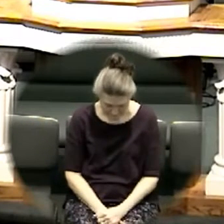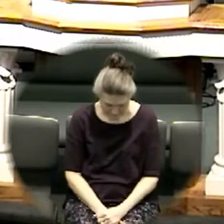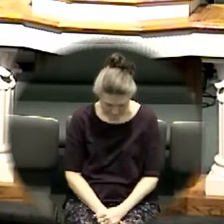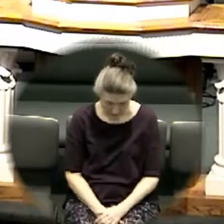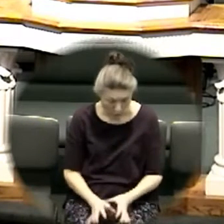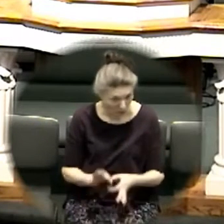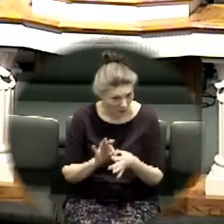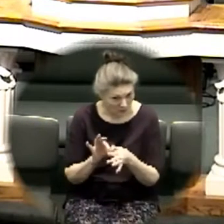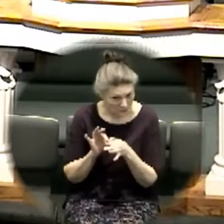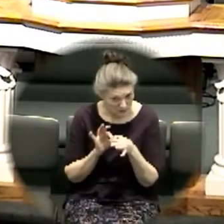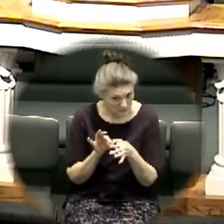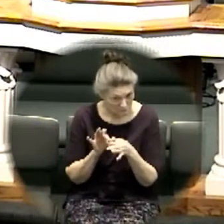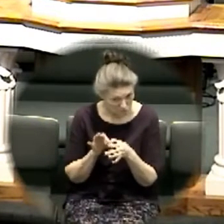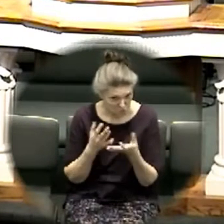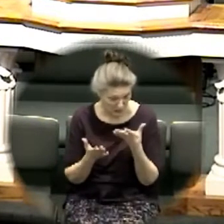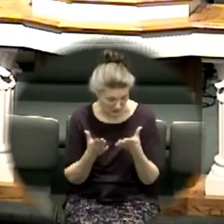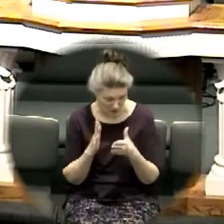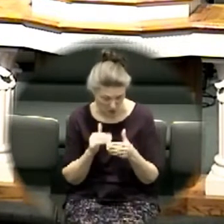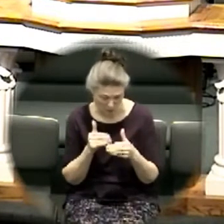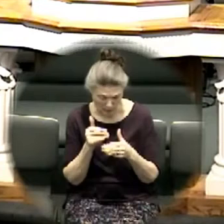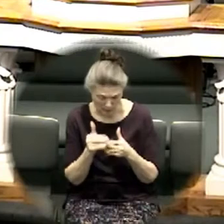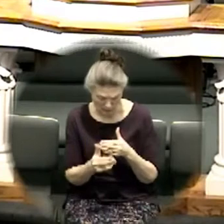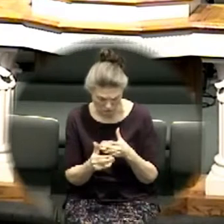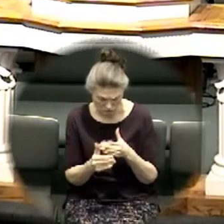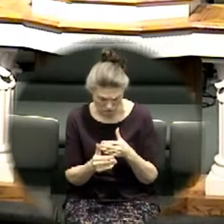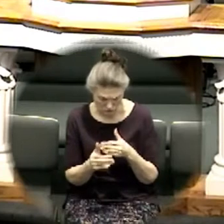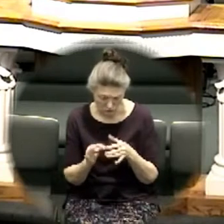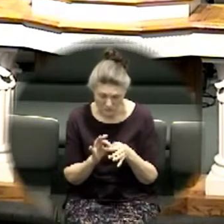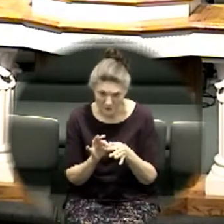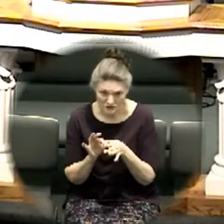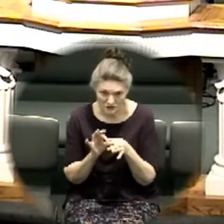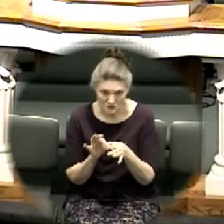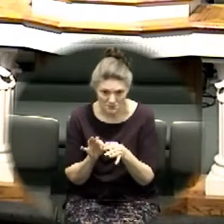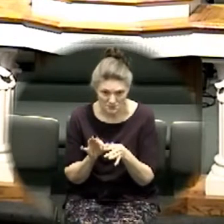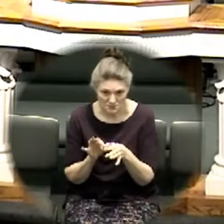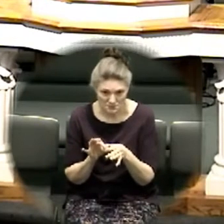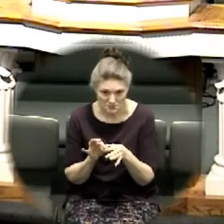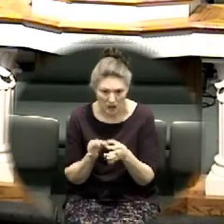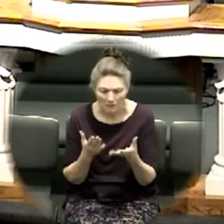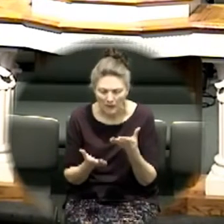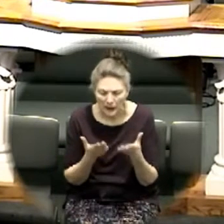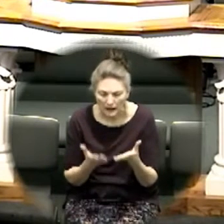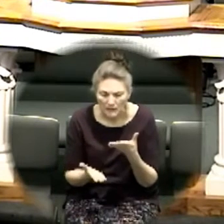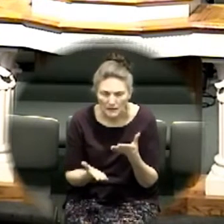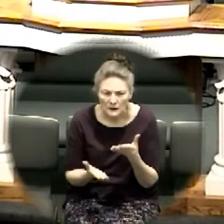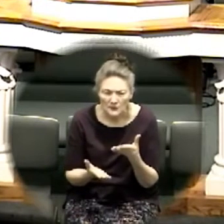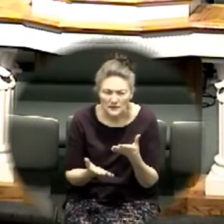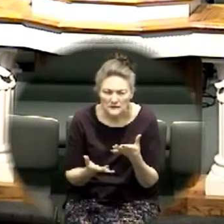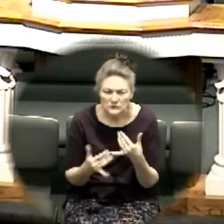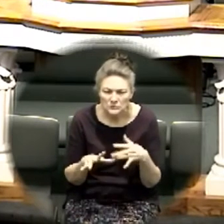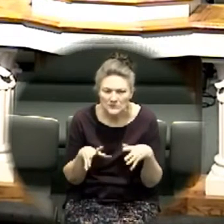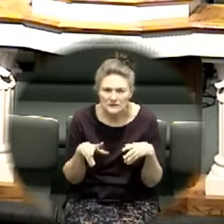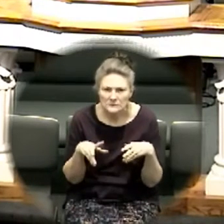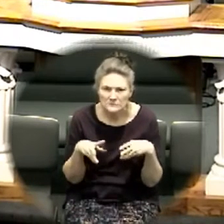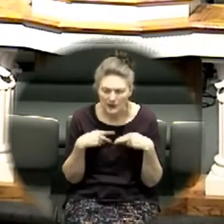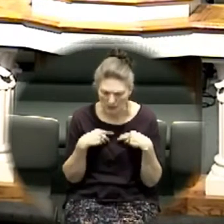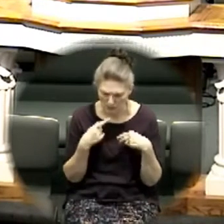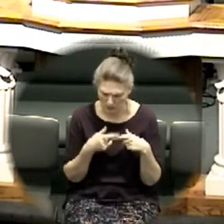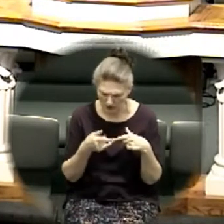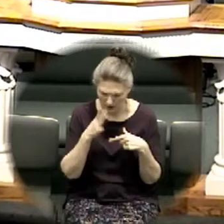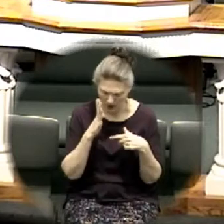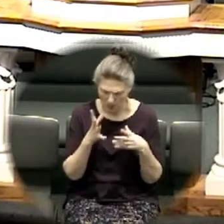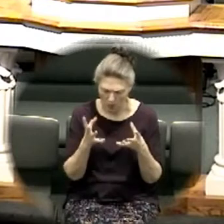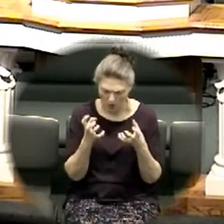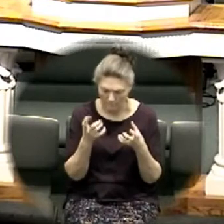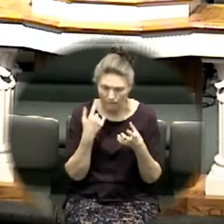relational maybe your next step is relational maybe it's to accept what God wants for your life